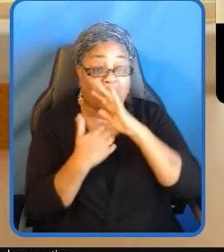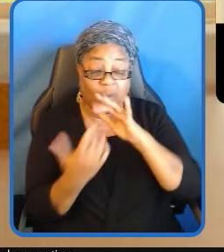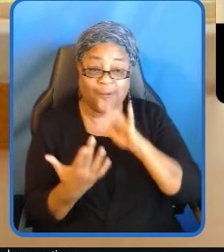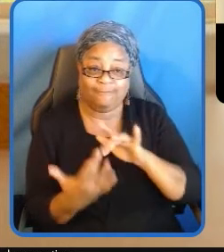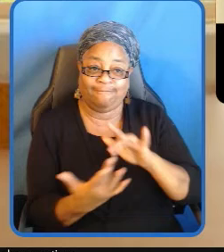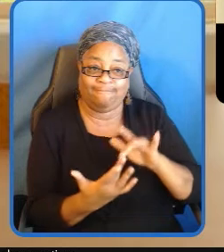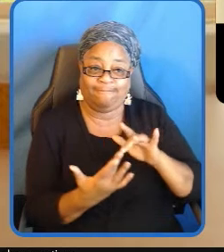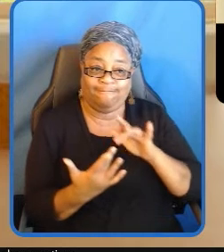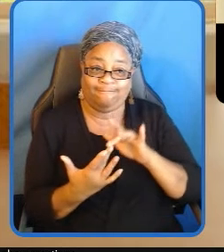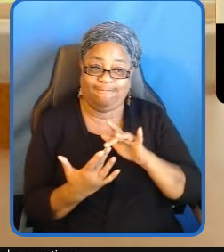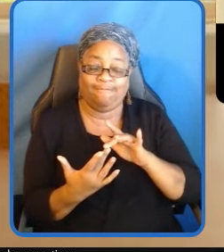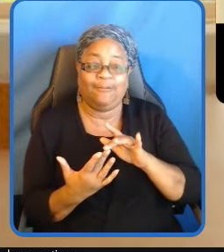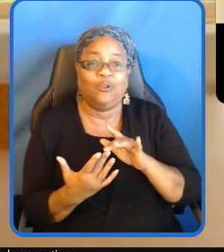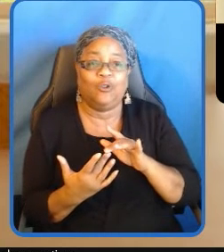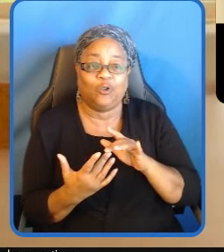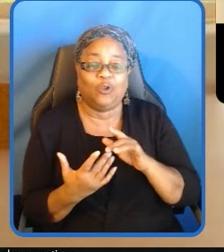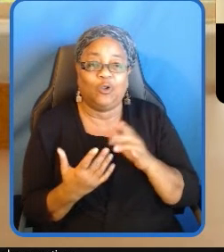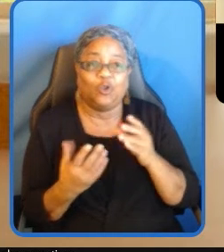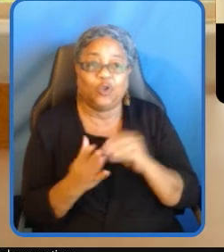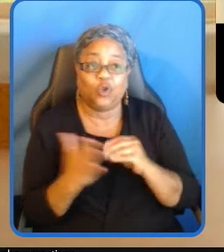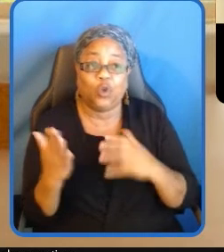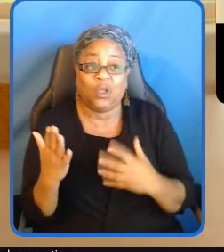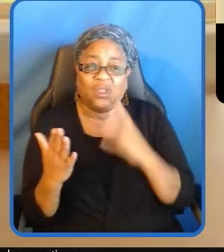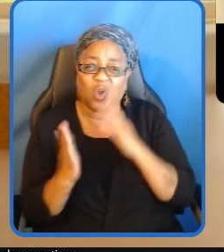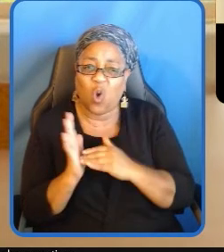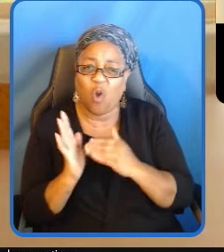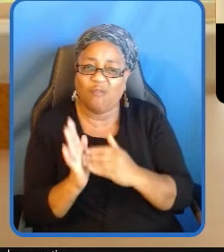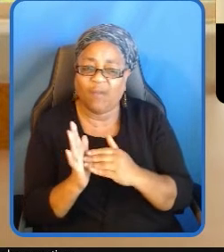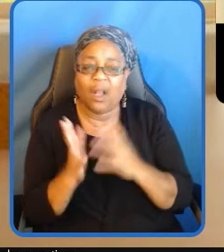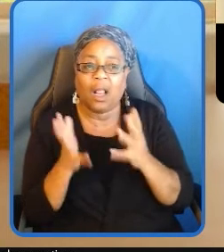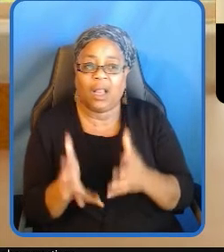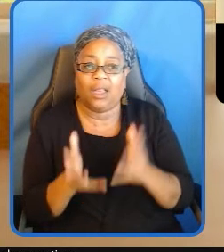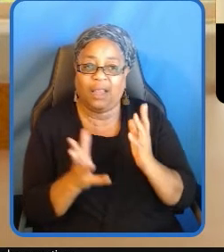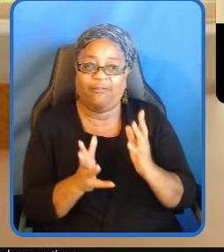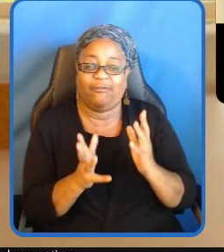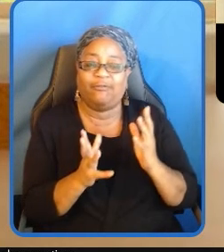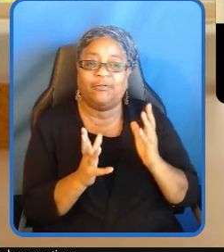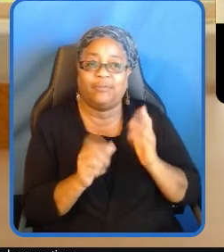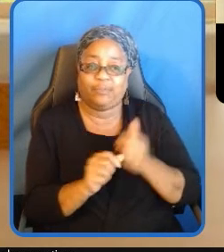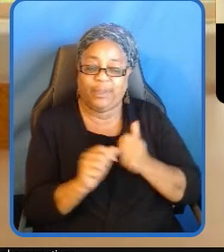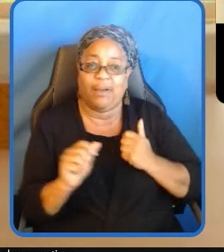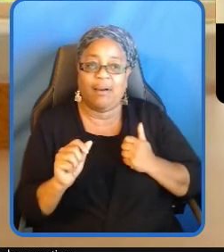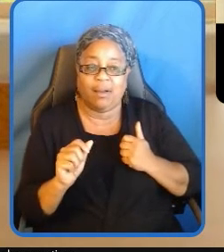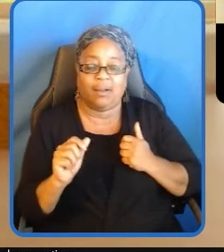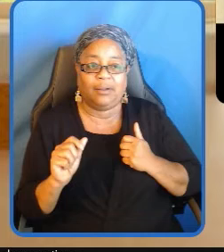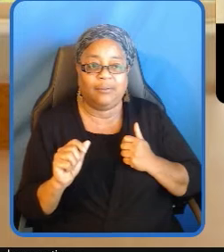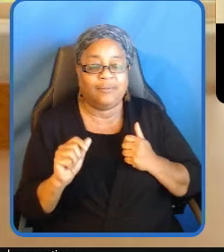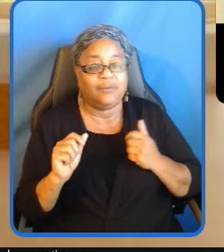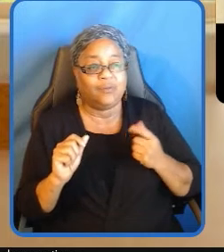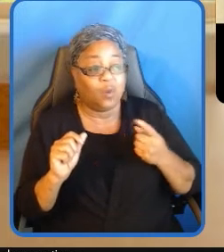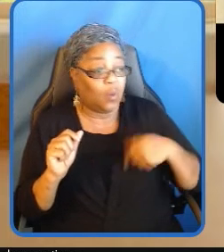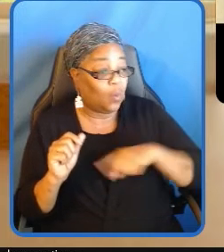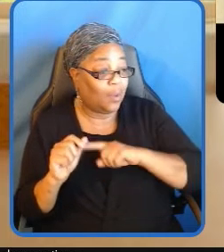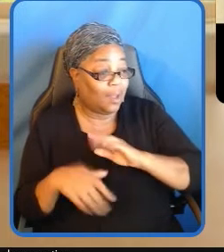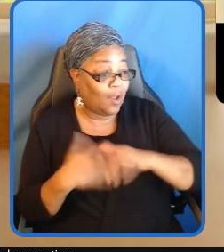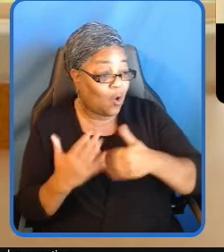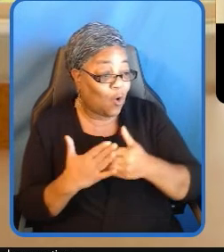and i think there's a lesson that everyone in this room can learn from this experience